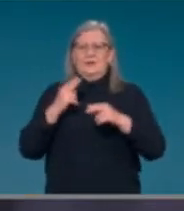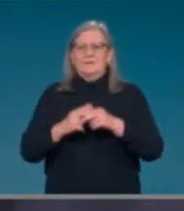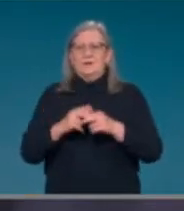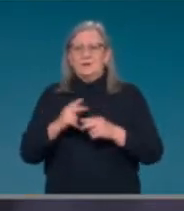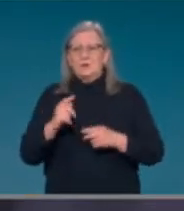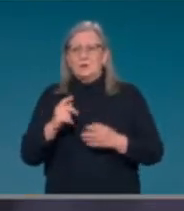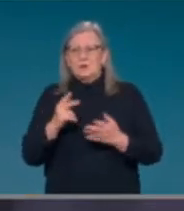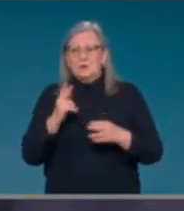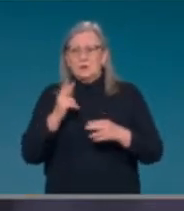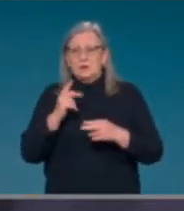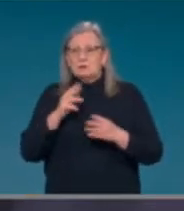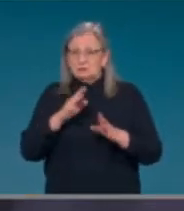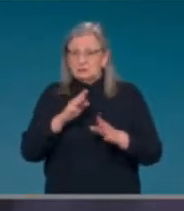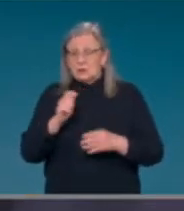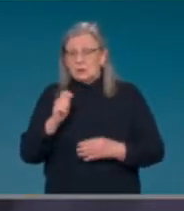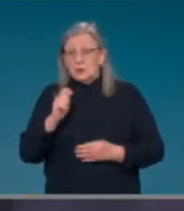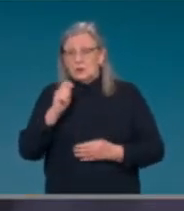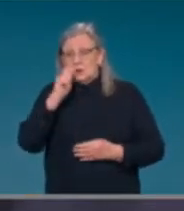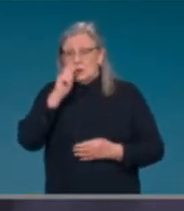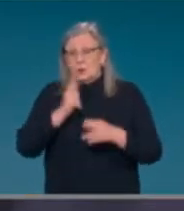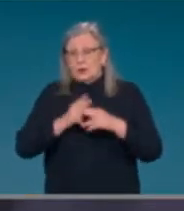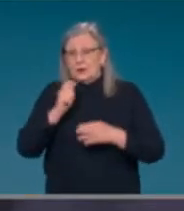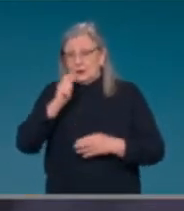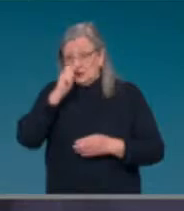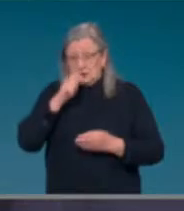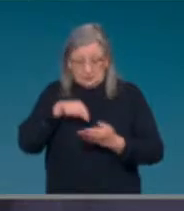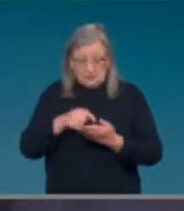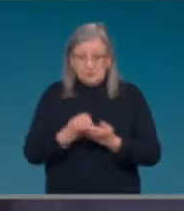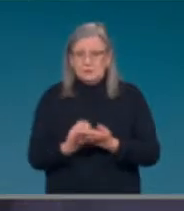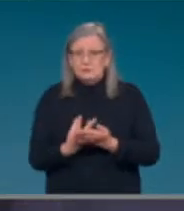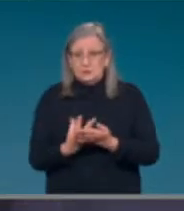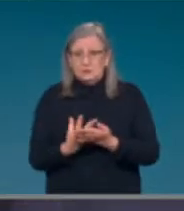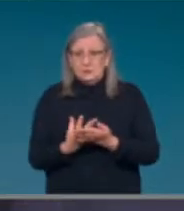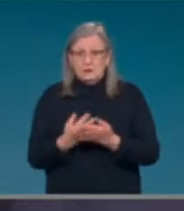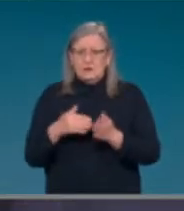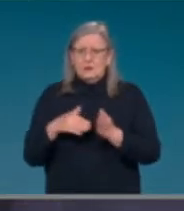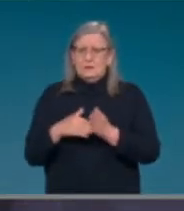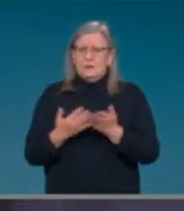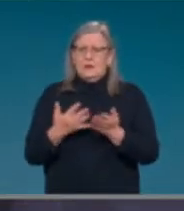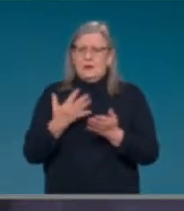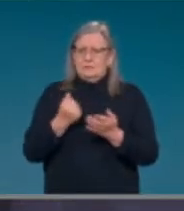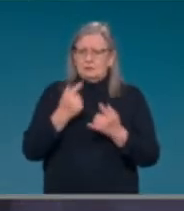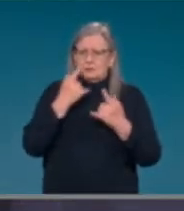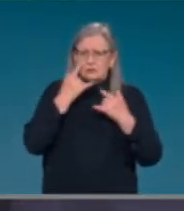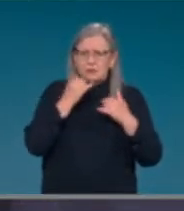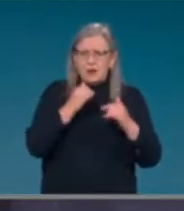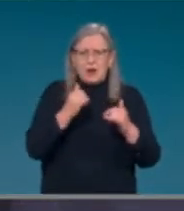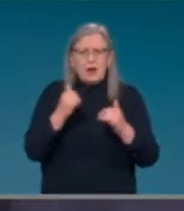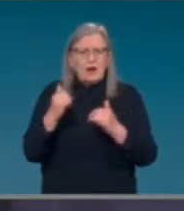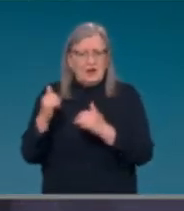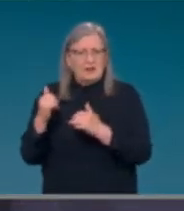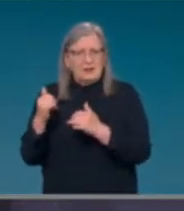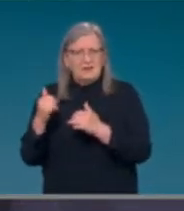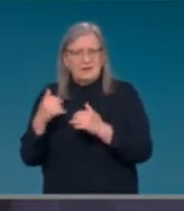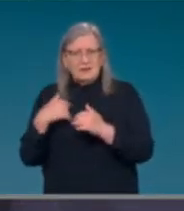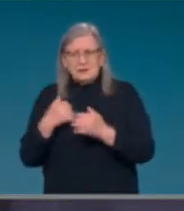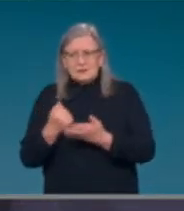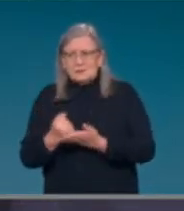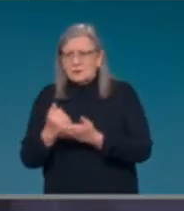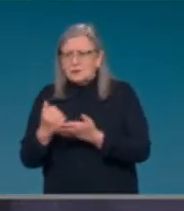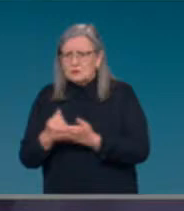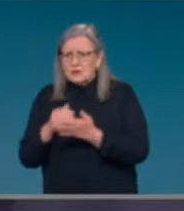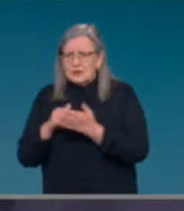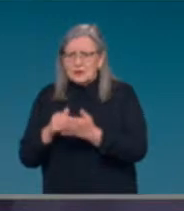thing here is that currently we have, uh, trials, uh, which are underway where we've been providing support in, in aged care. Um,